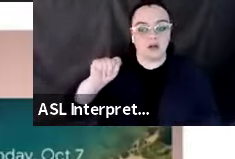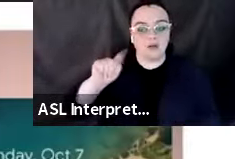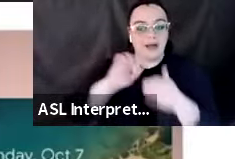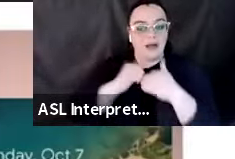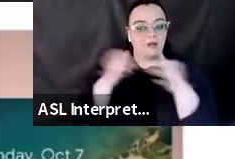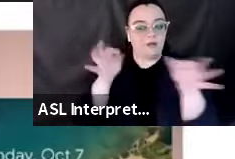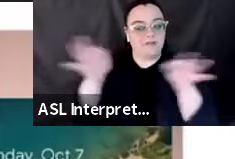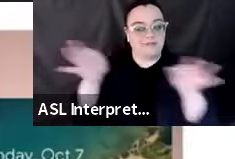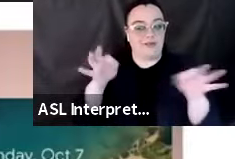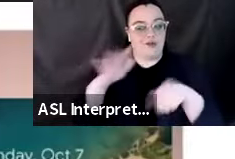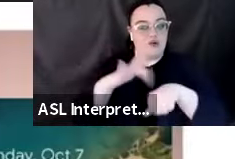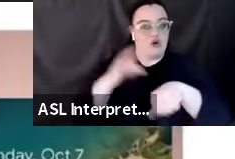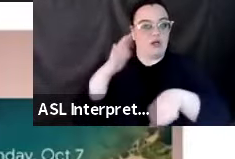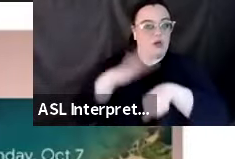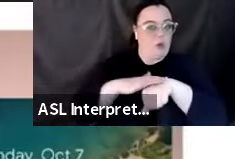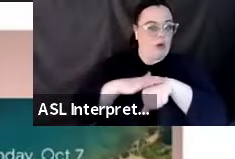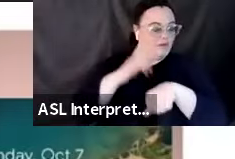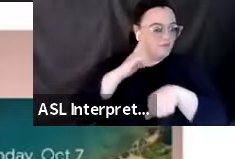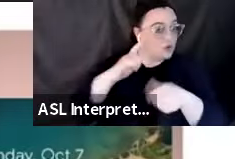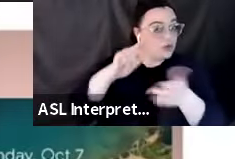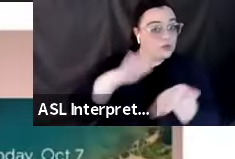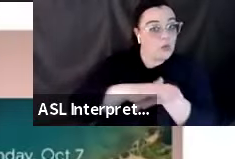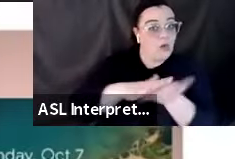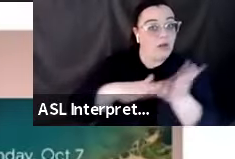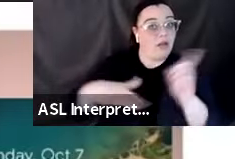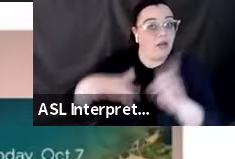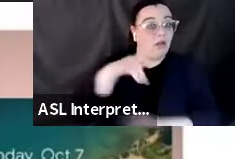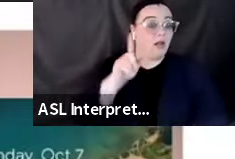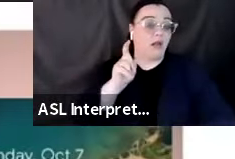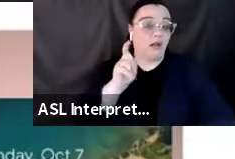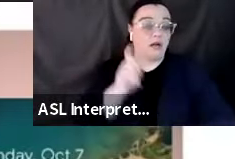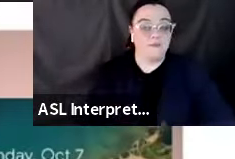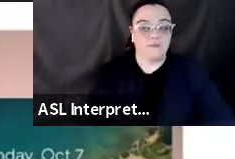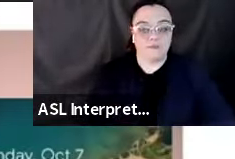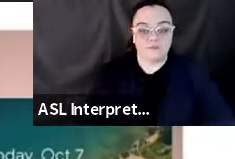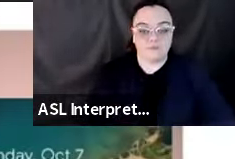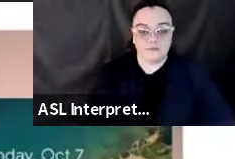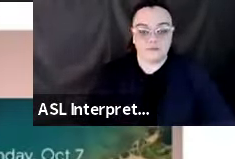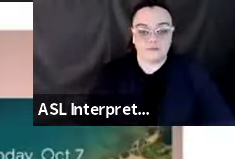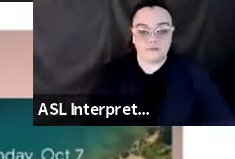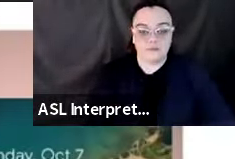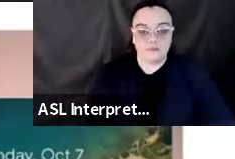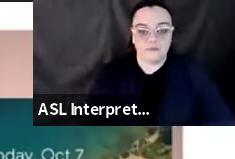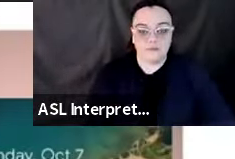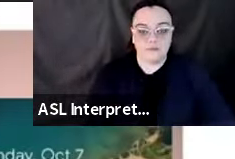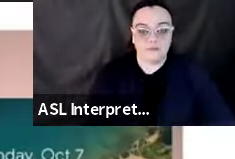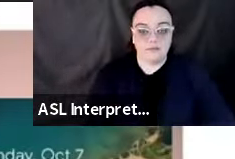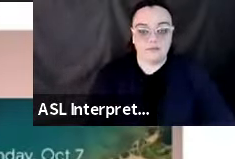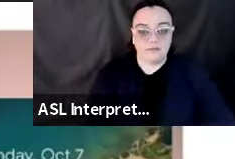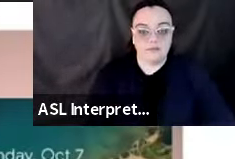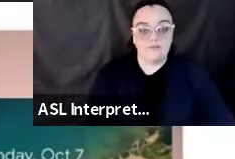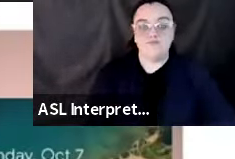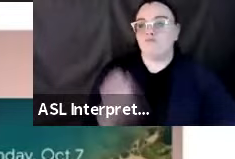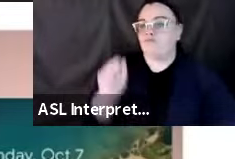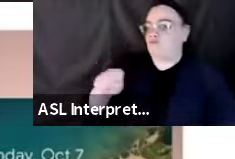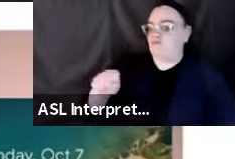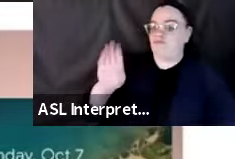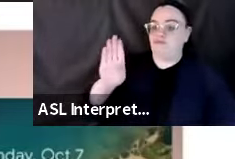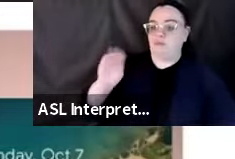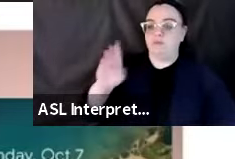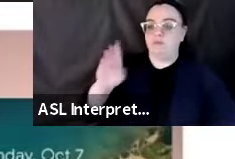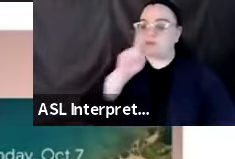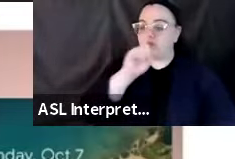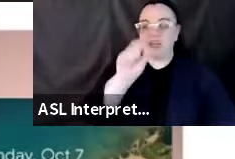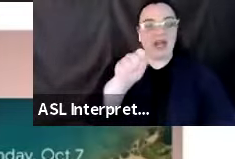settings or other types of educational environments? Sure. What we can do, Jason, is we can put a link to the Incorporated